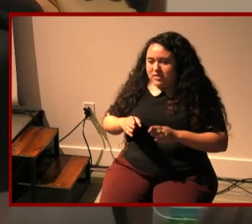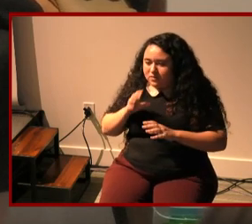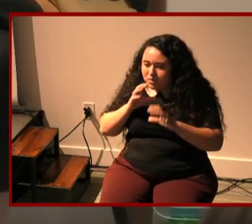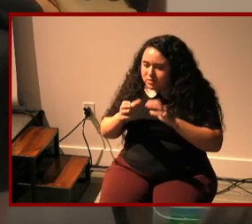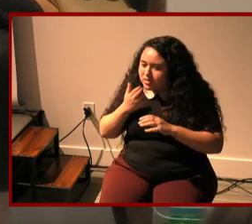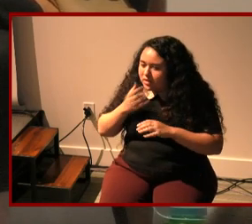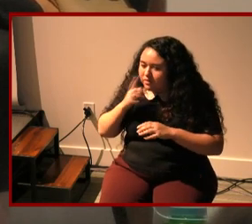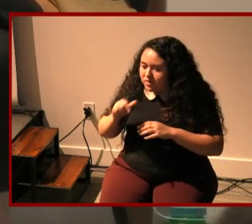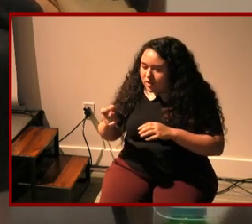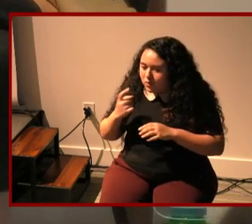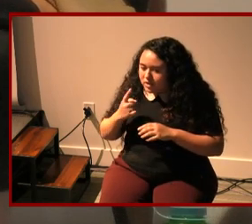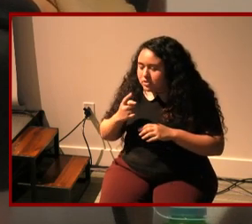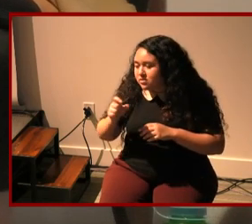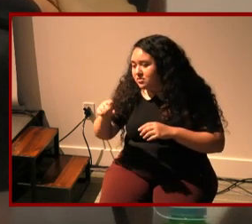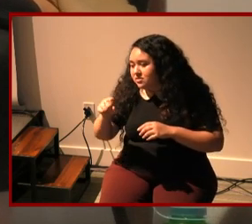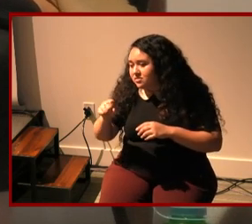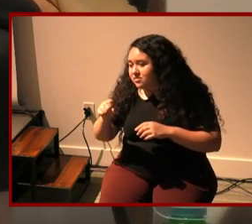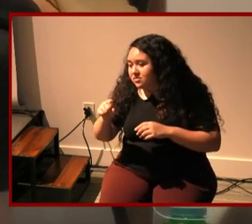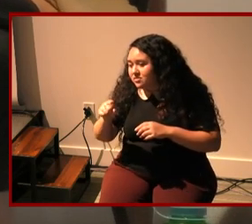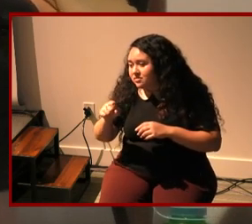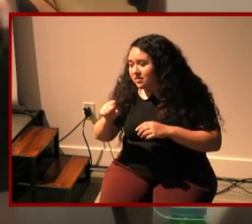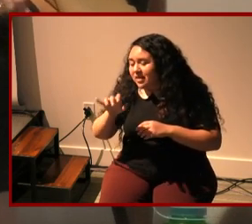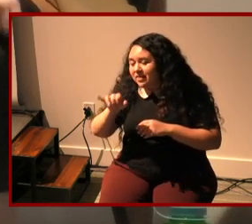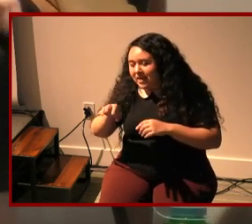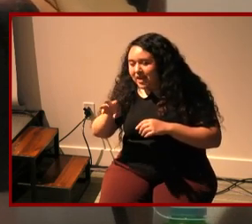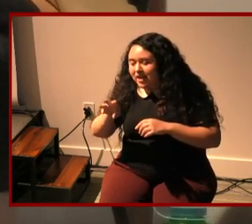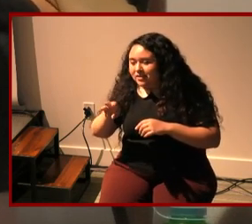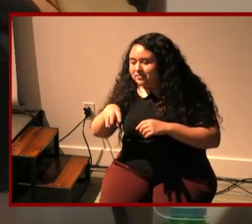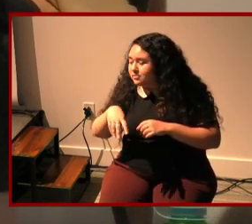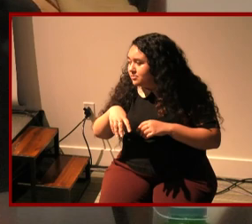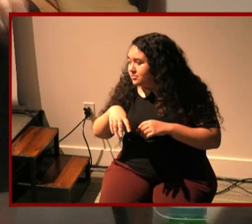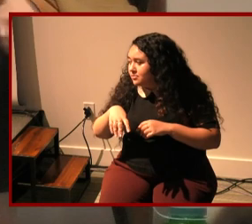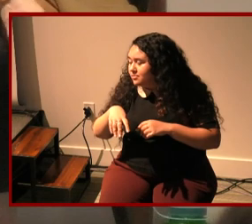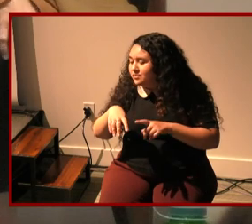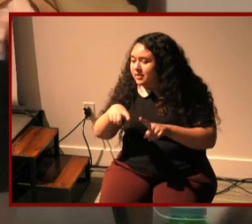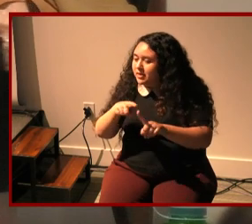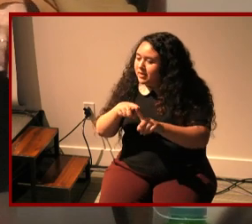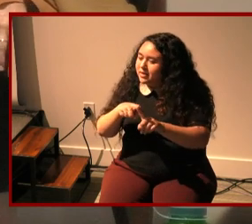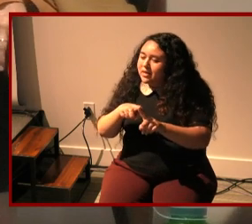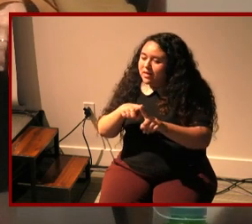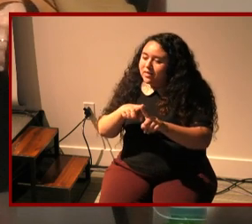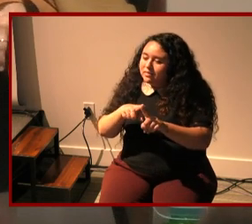that question it's yeah that's that site that i'm so compelled by